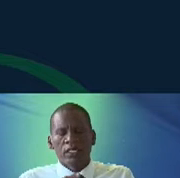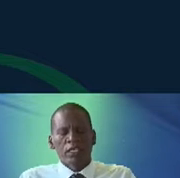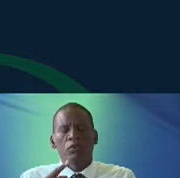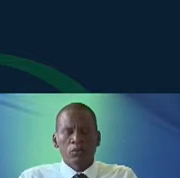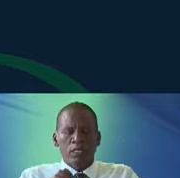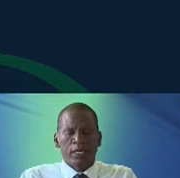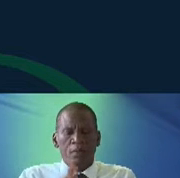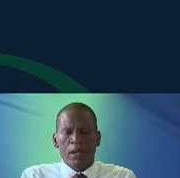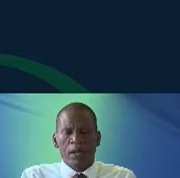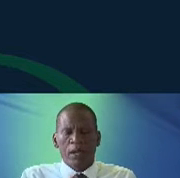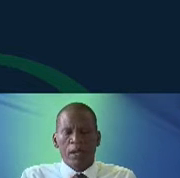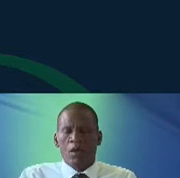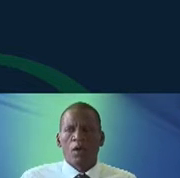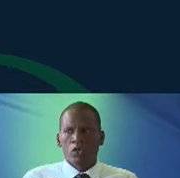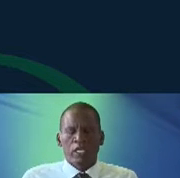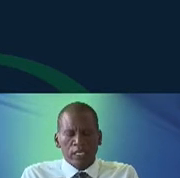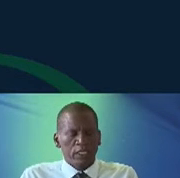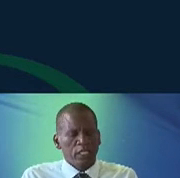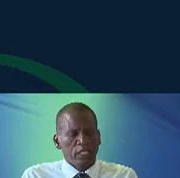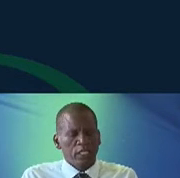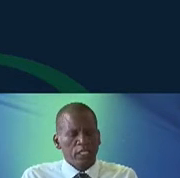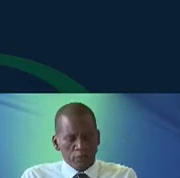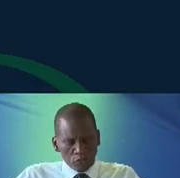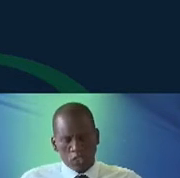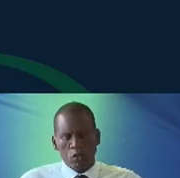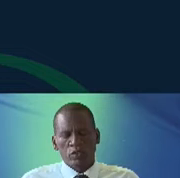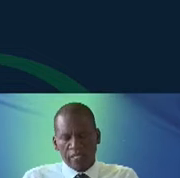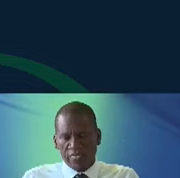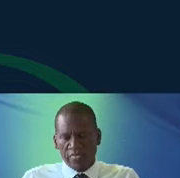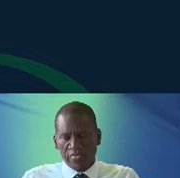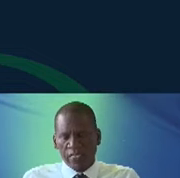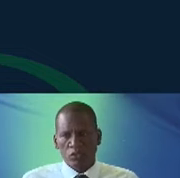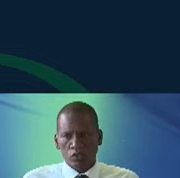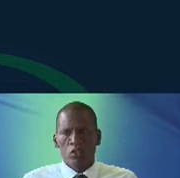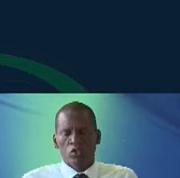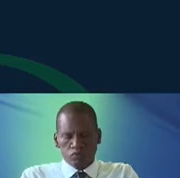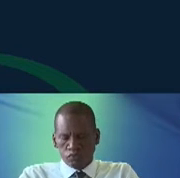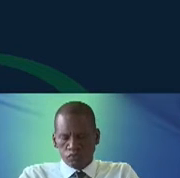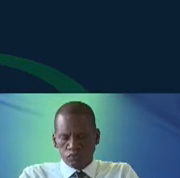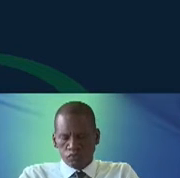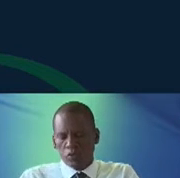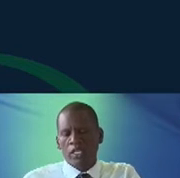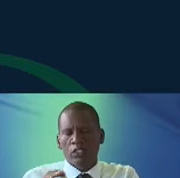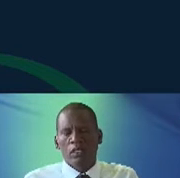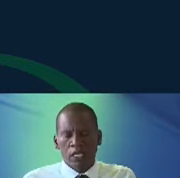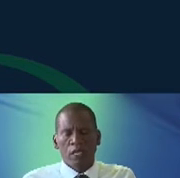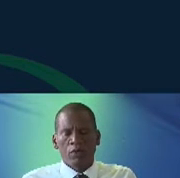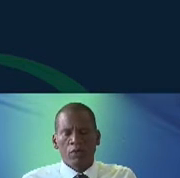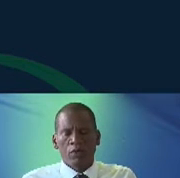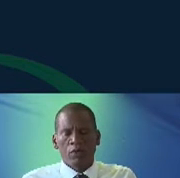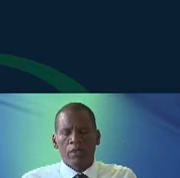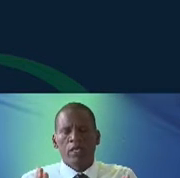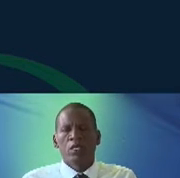reclaiming, is that it's so easy when we're looking at clothing and accessories to interact with cultural heritage from a very kind of